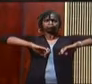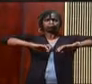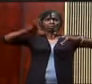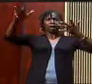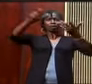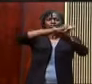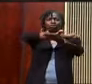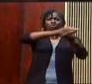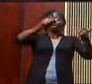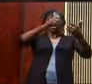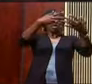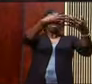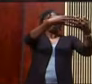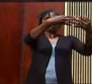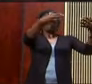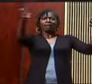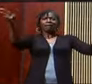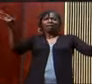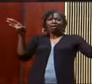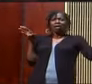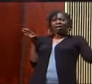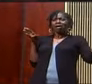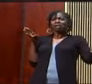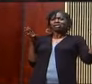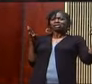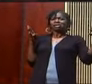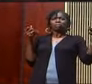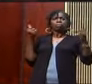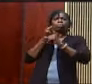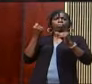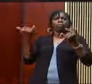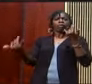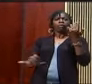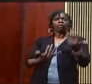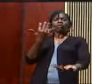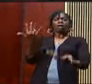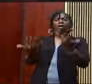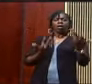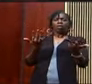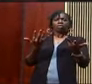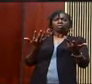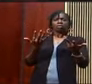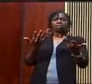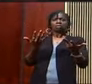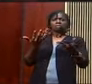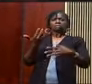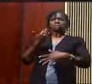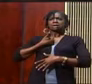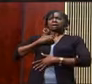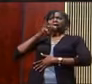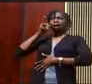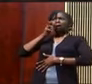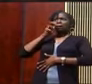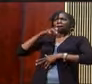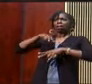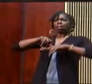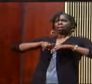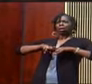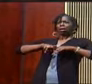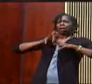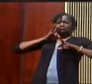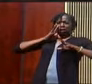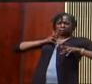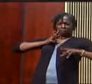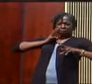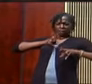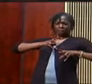by fire. When I heard this, I sat down and wept. In fact, for days I mourned,